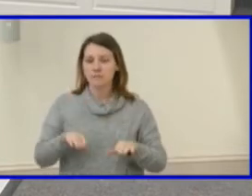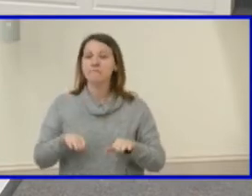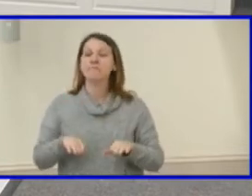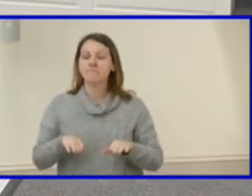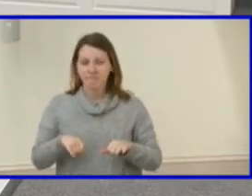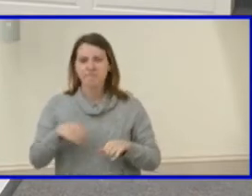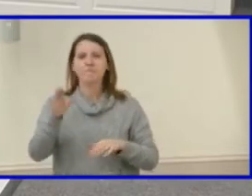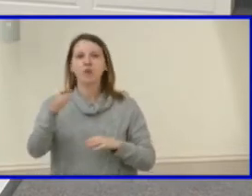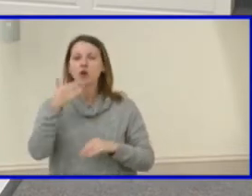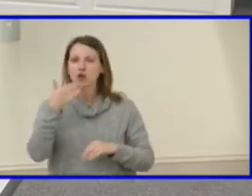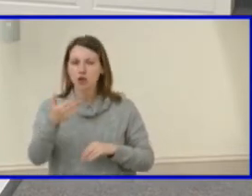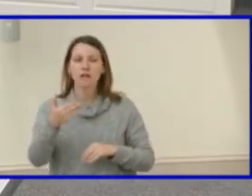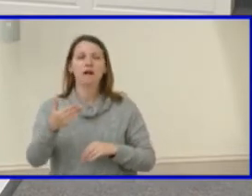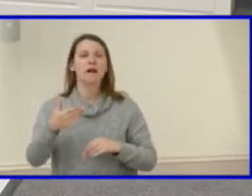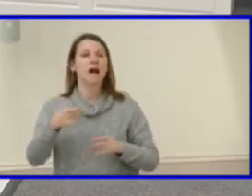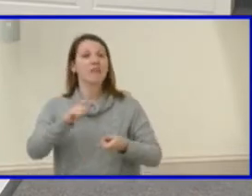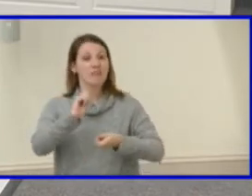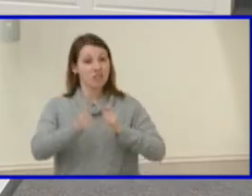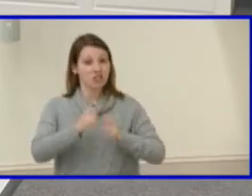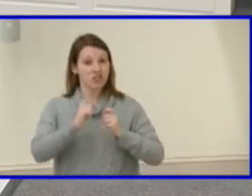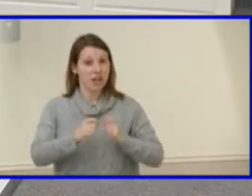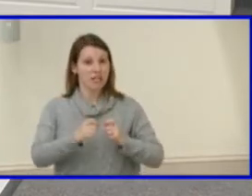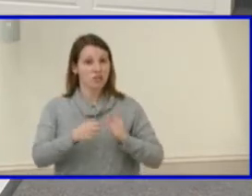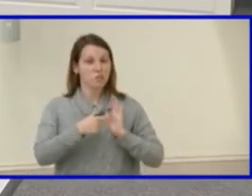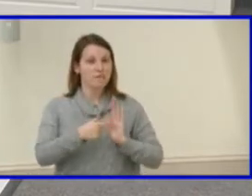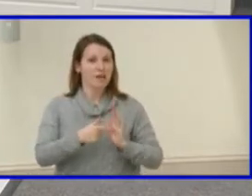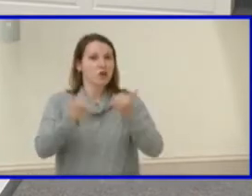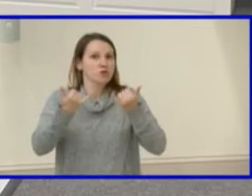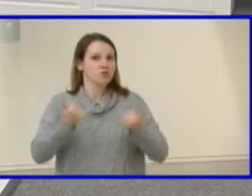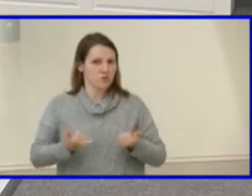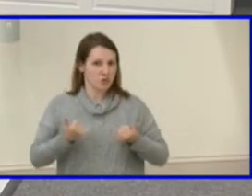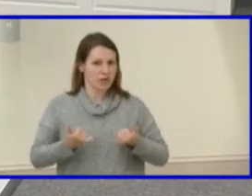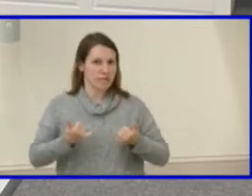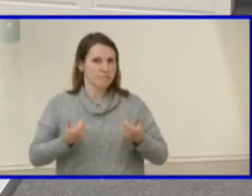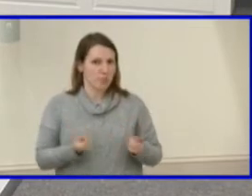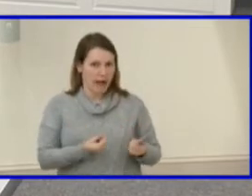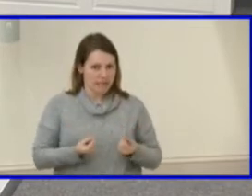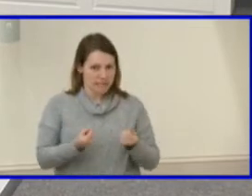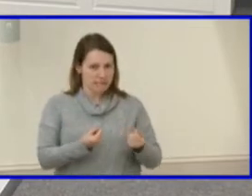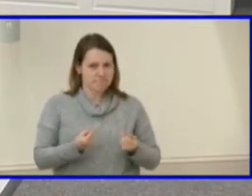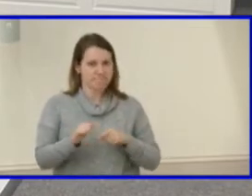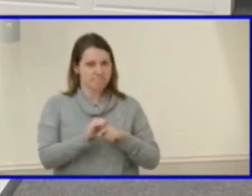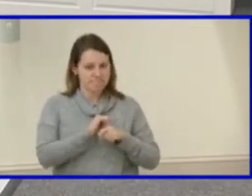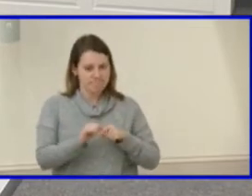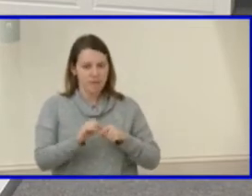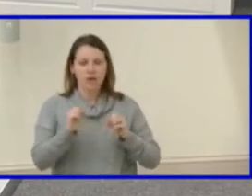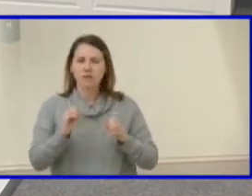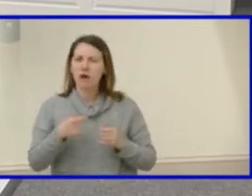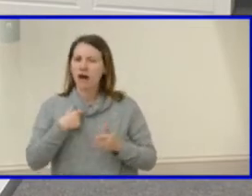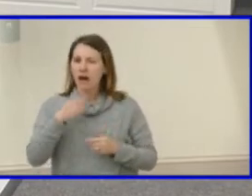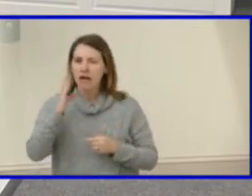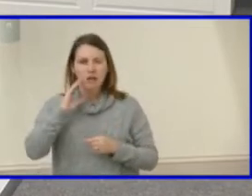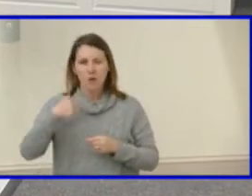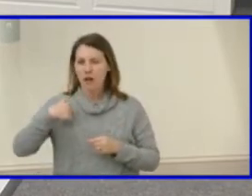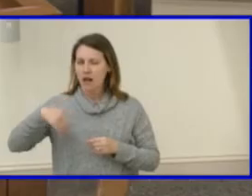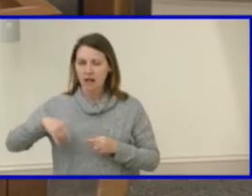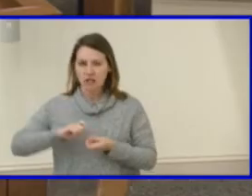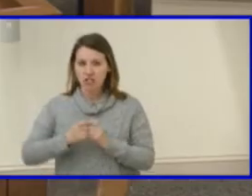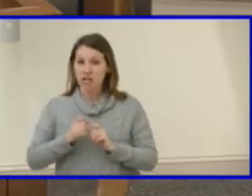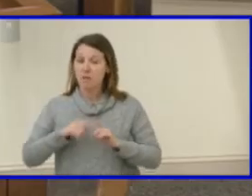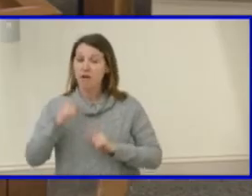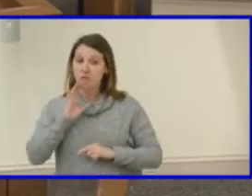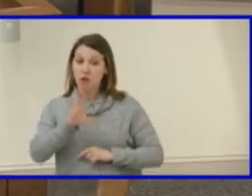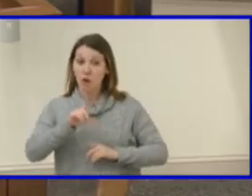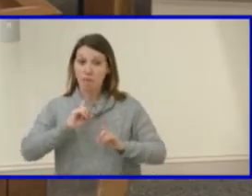this guide really just were to reflect current practice. And so in no way, does it a change to practice, um, on that front. But to your point,